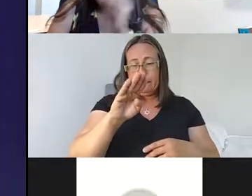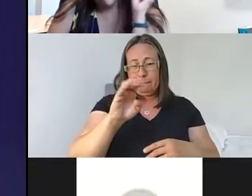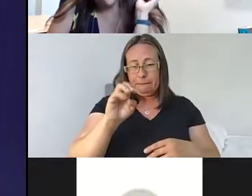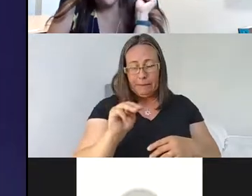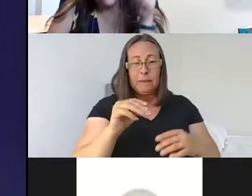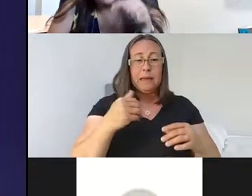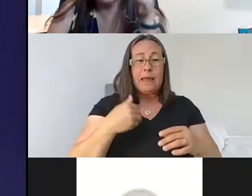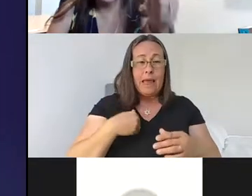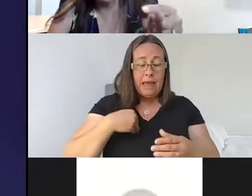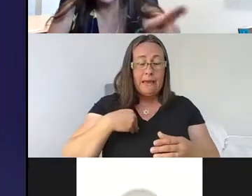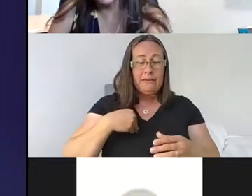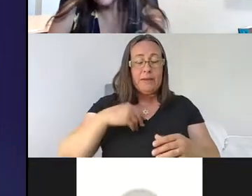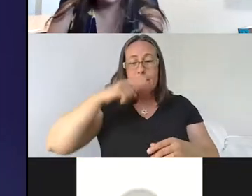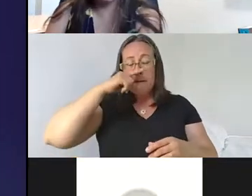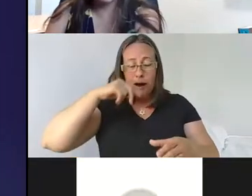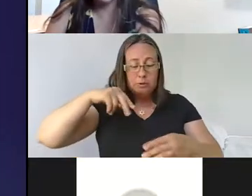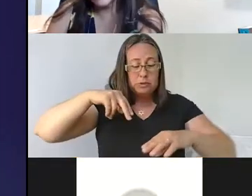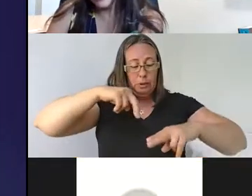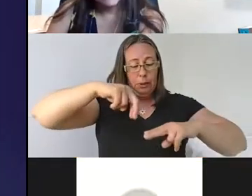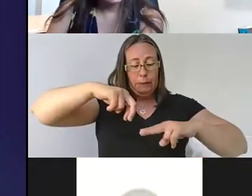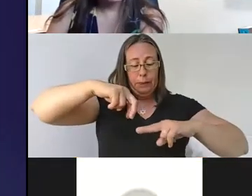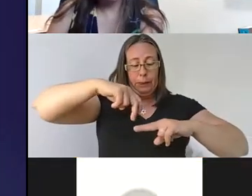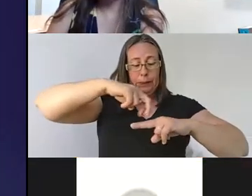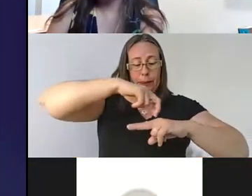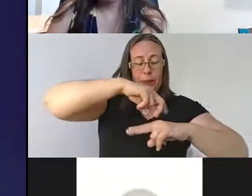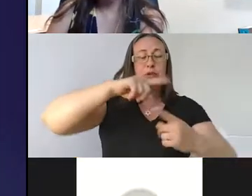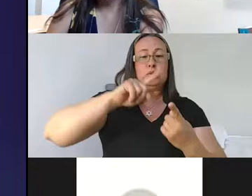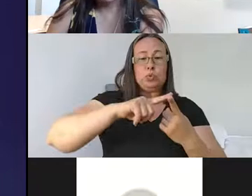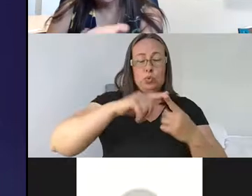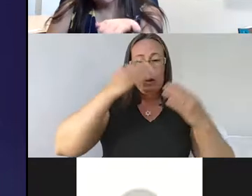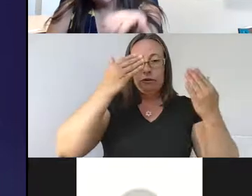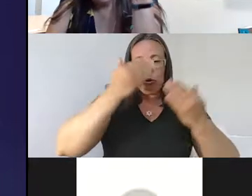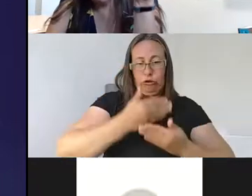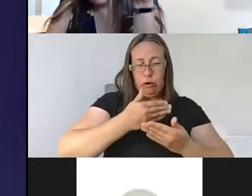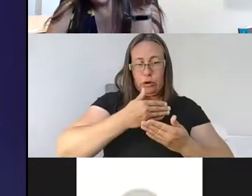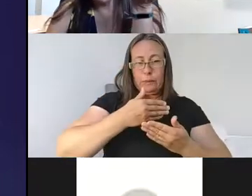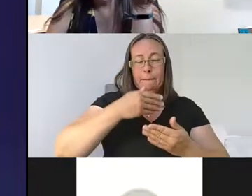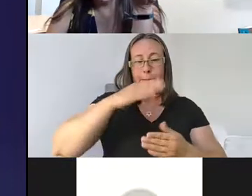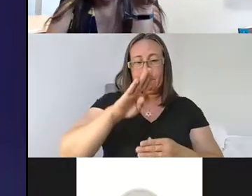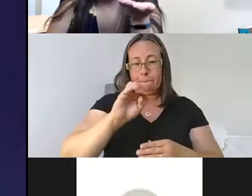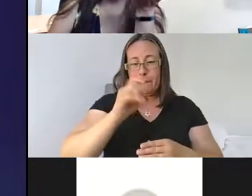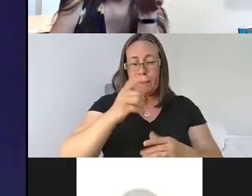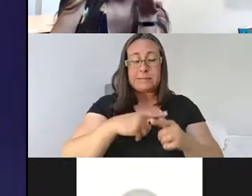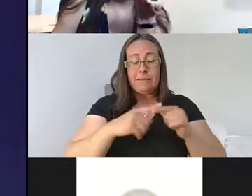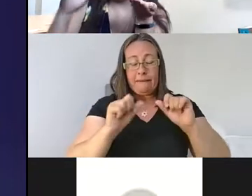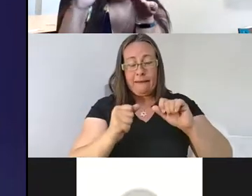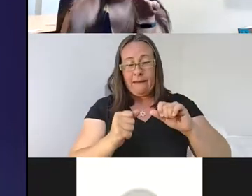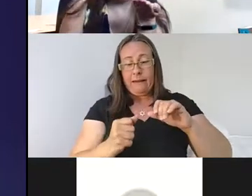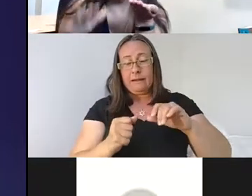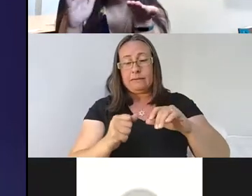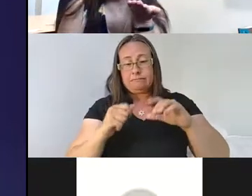beam and let them cross into a darkened goal box. Um, and then we can videotape them from below and